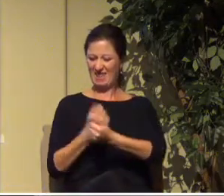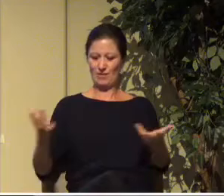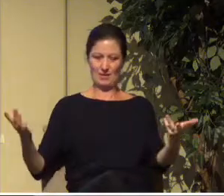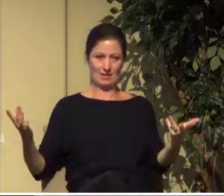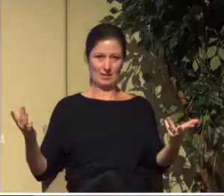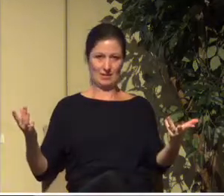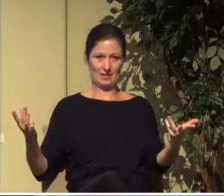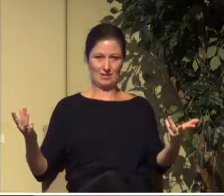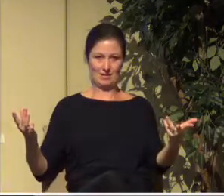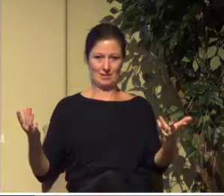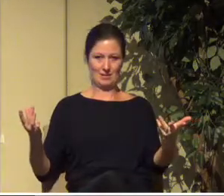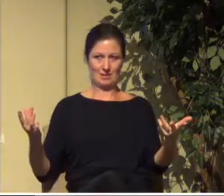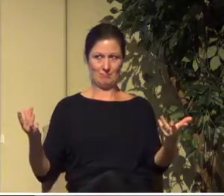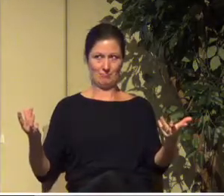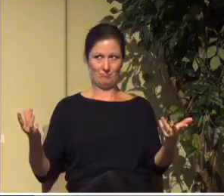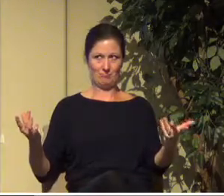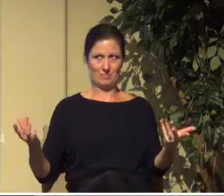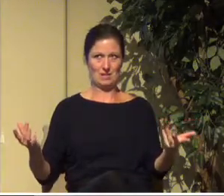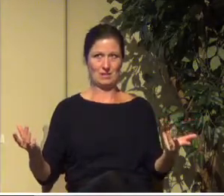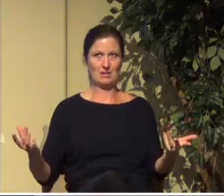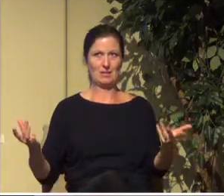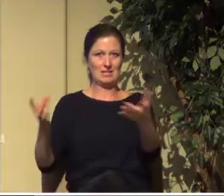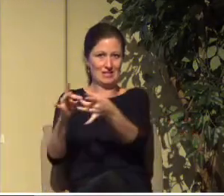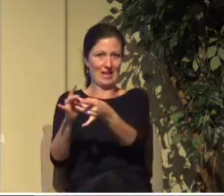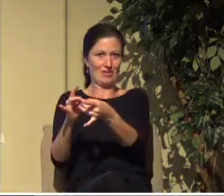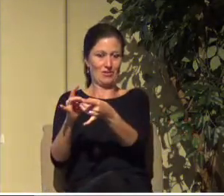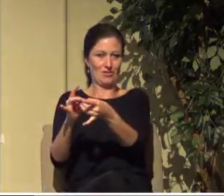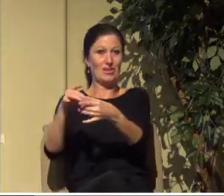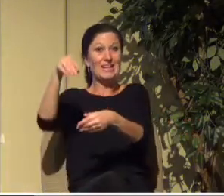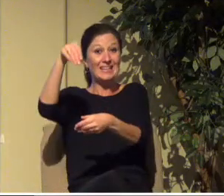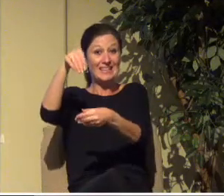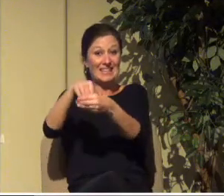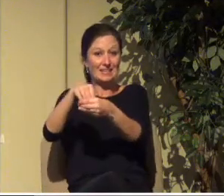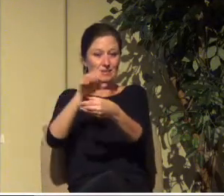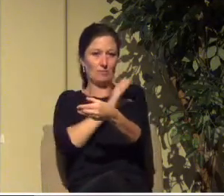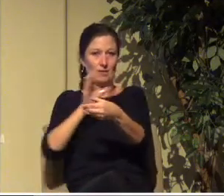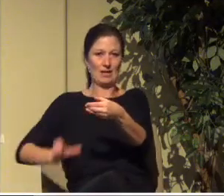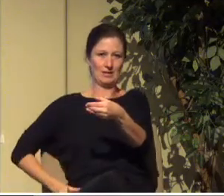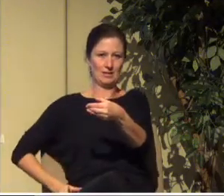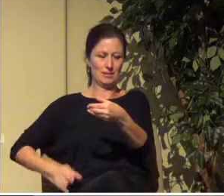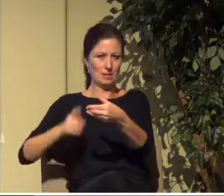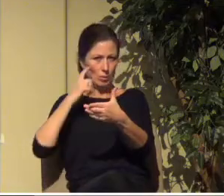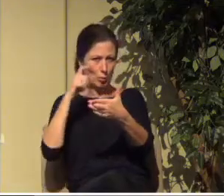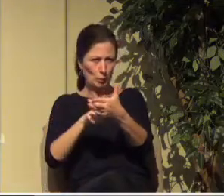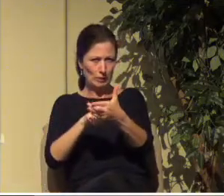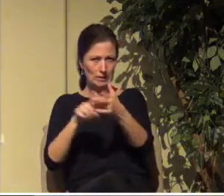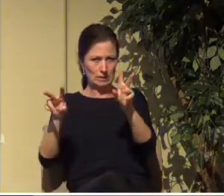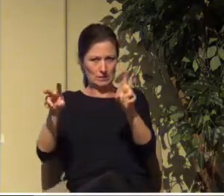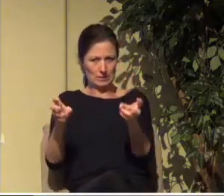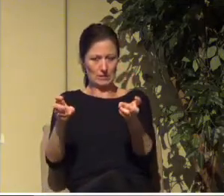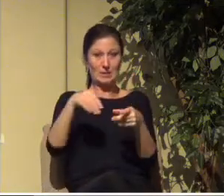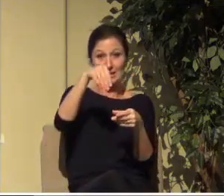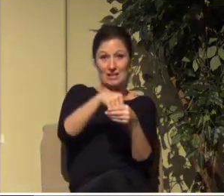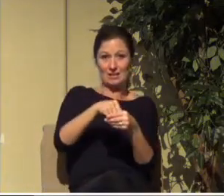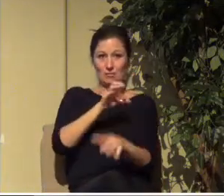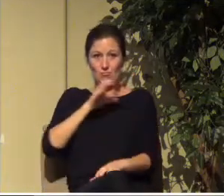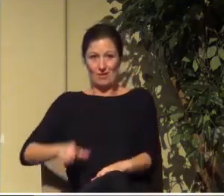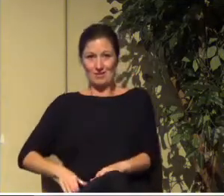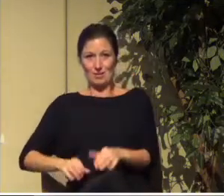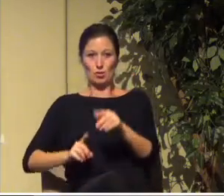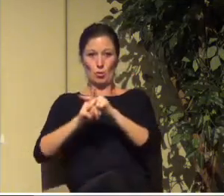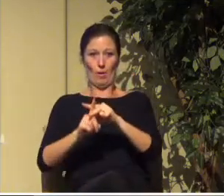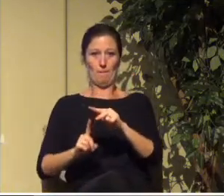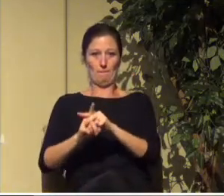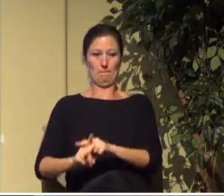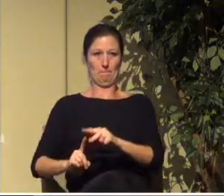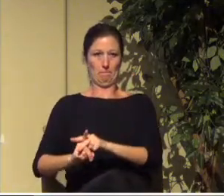in Christ. In Christ. In Christ. Did you see how often that phrase comes up? It shows up